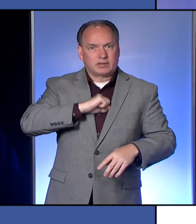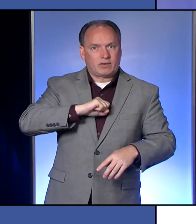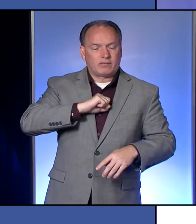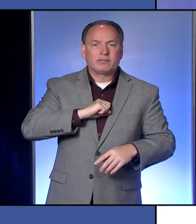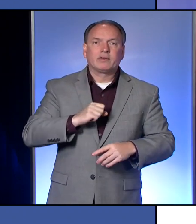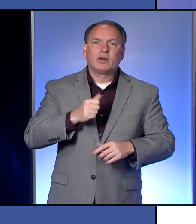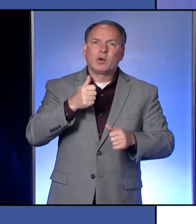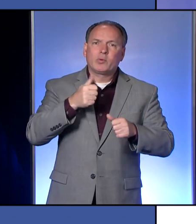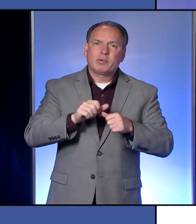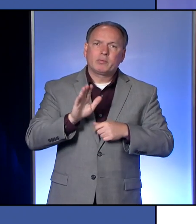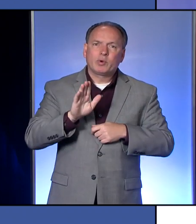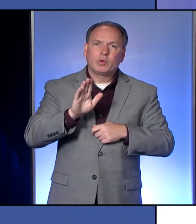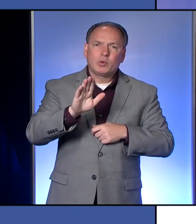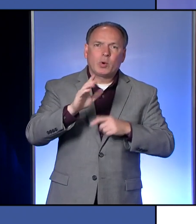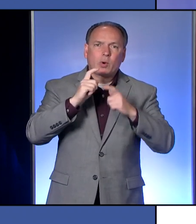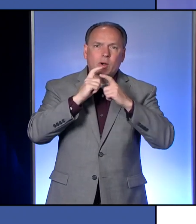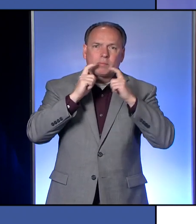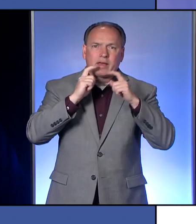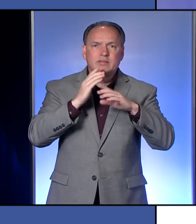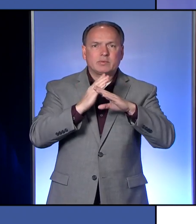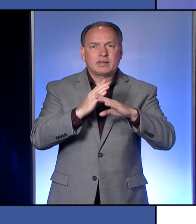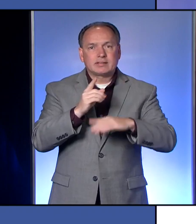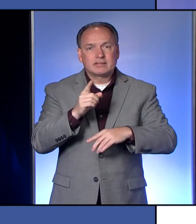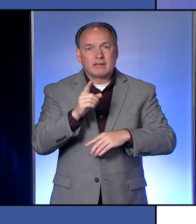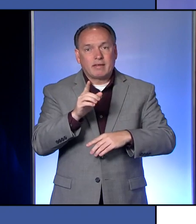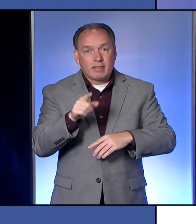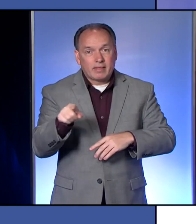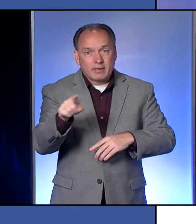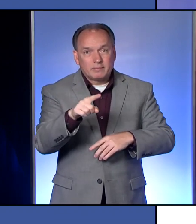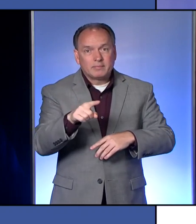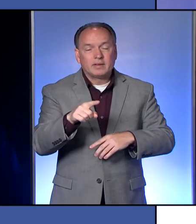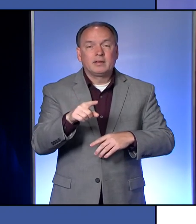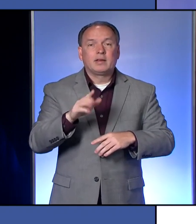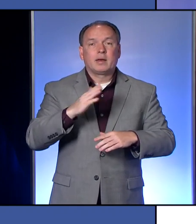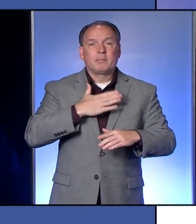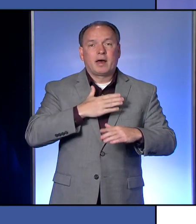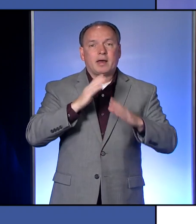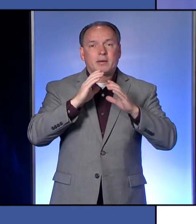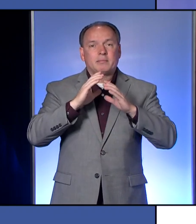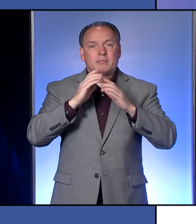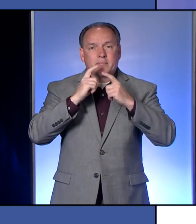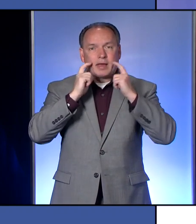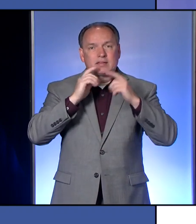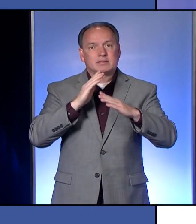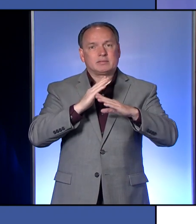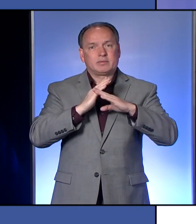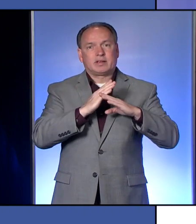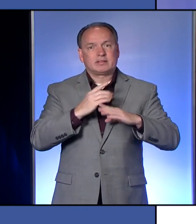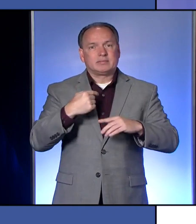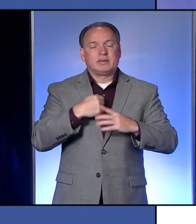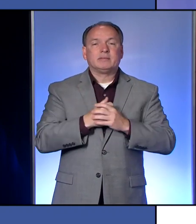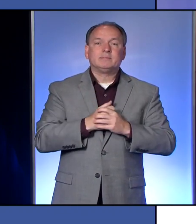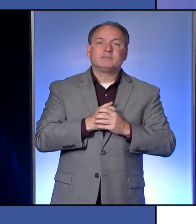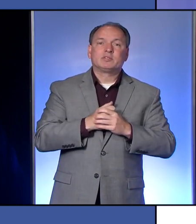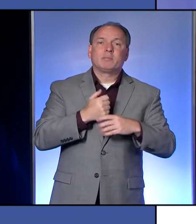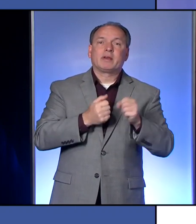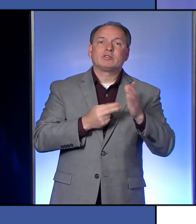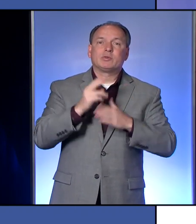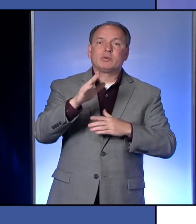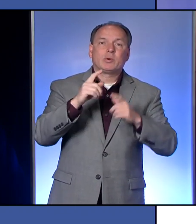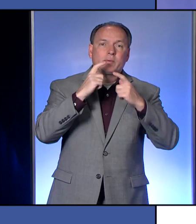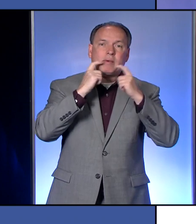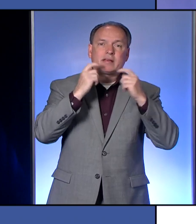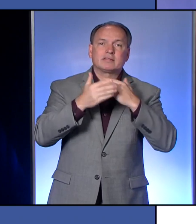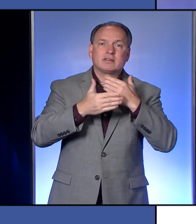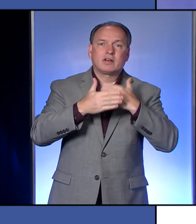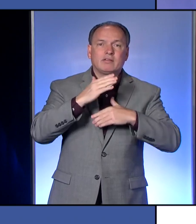Remember that your mask protects them. My mask protects me. Make sure your mask covers your nose,